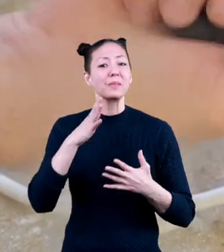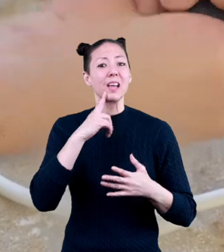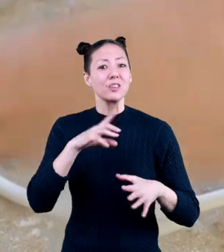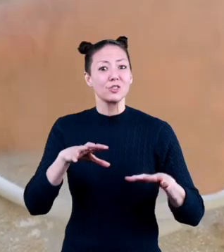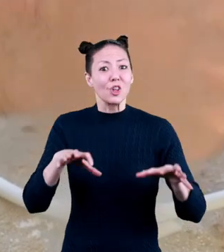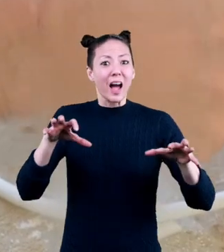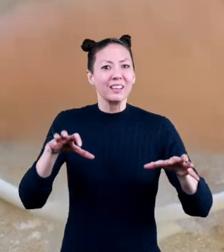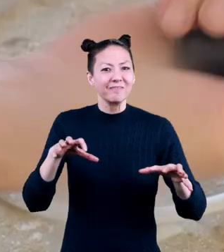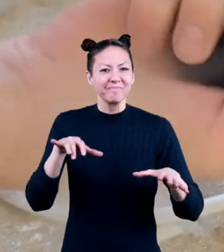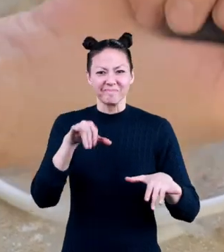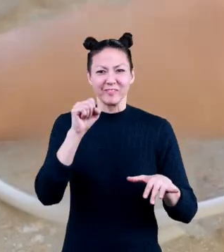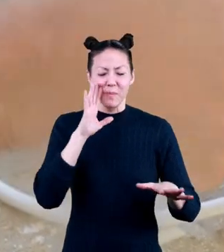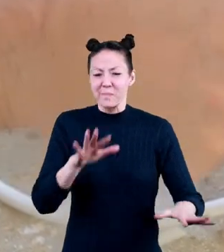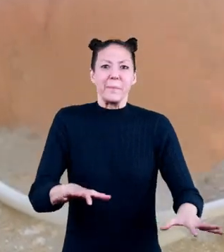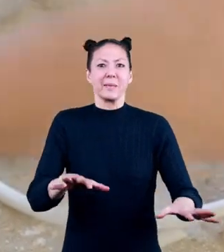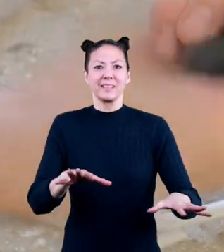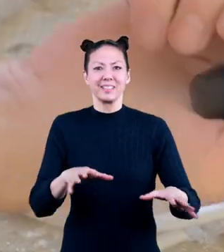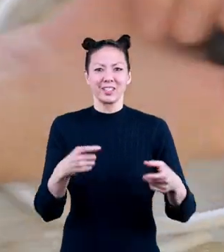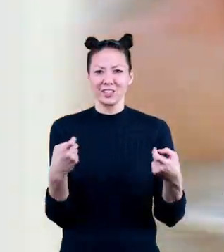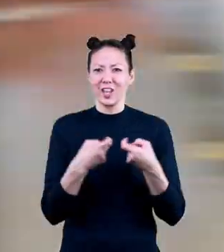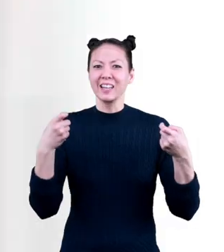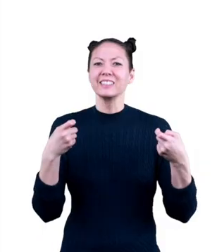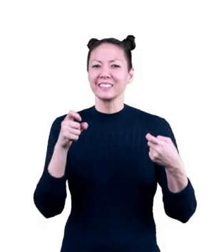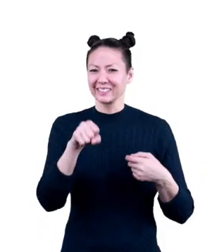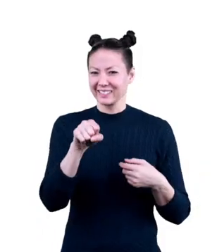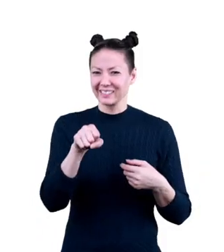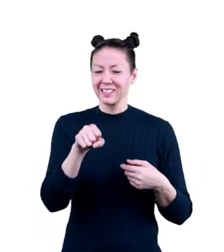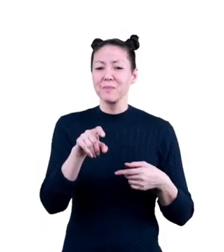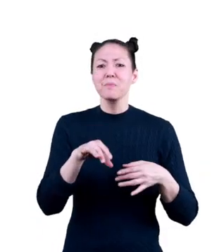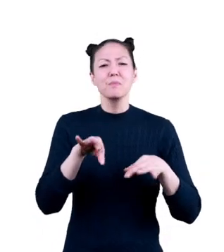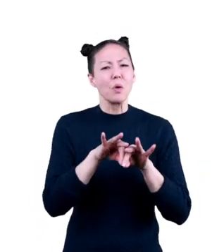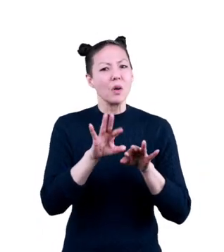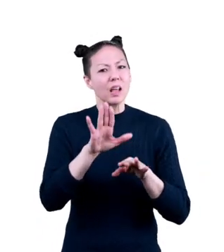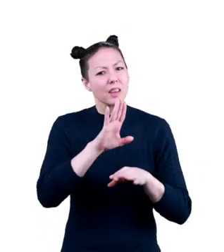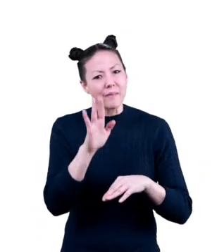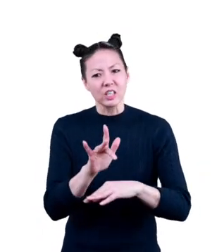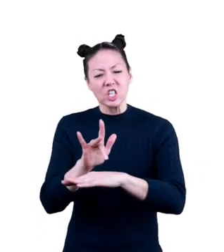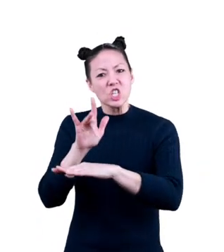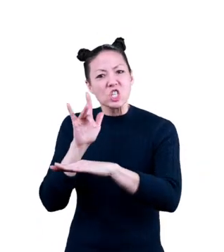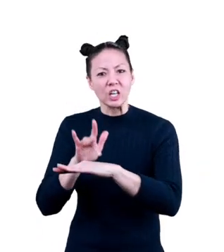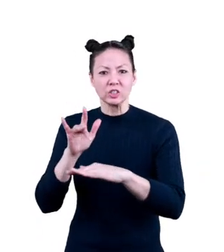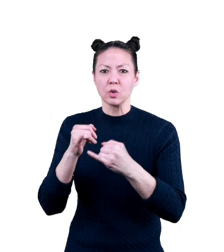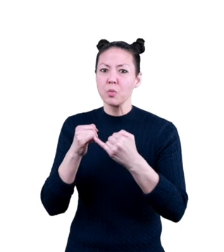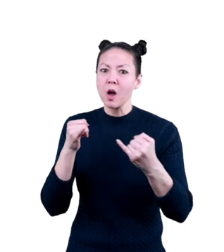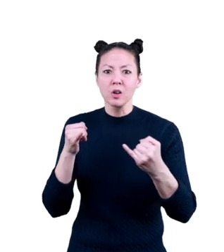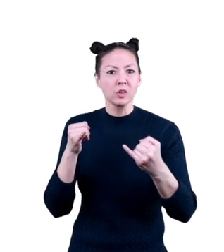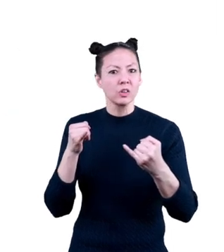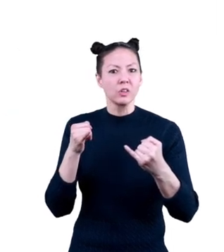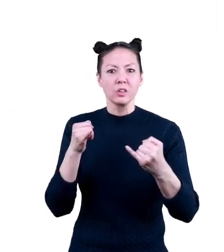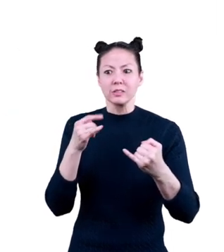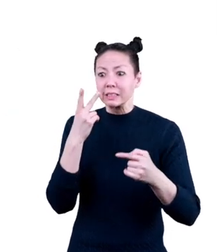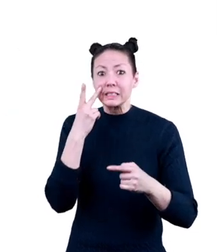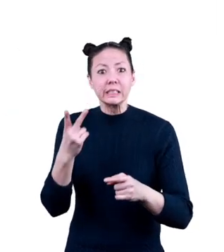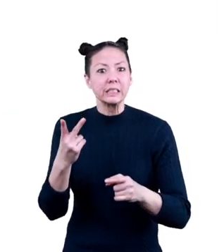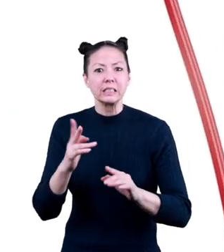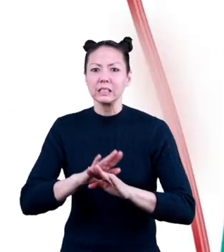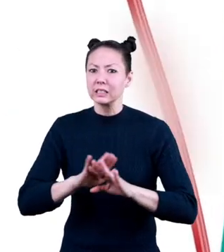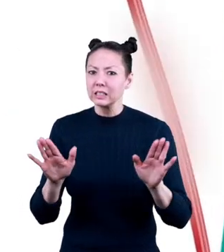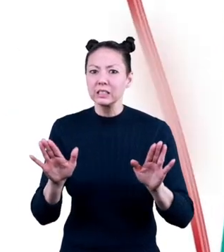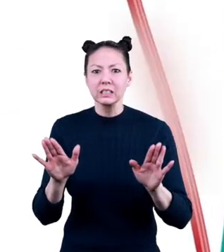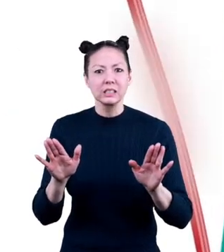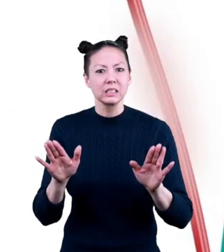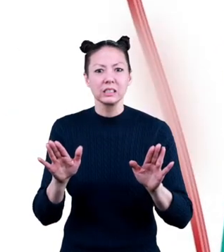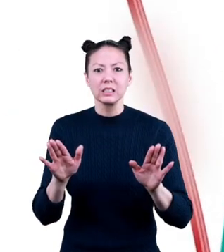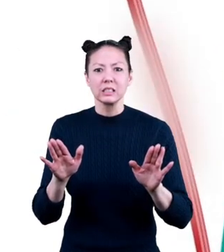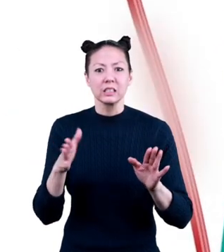you're absolutely right. It's important to never touch any wires that you see. You never